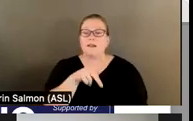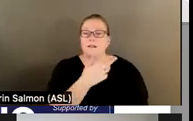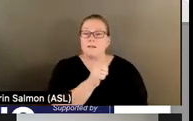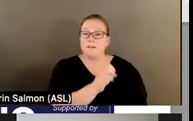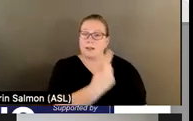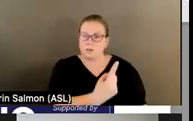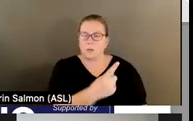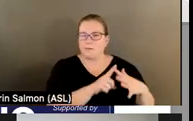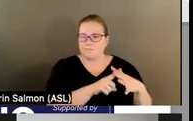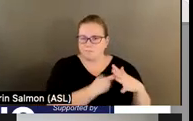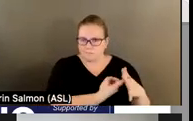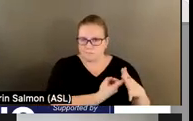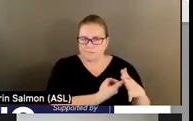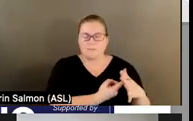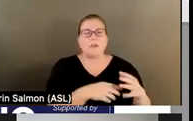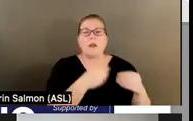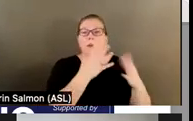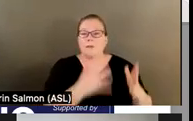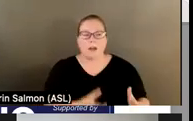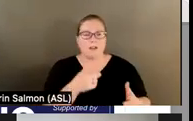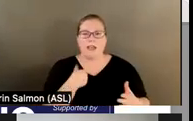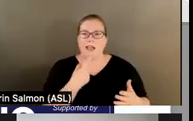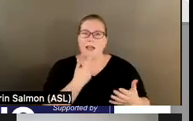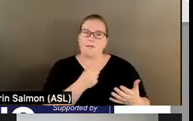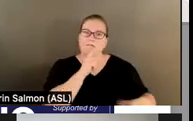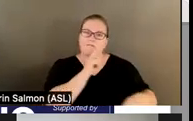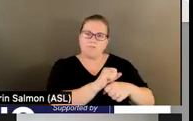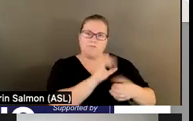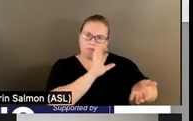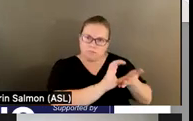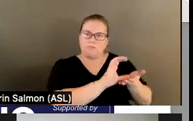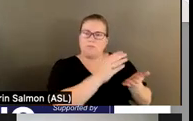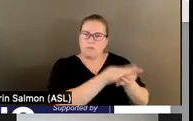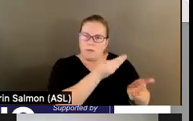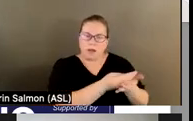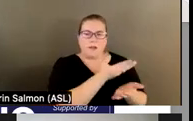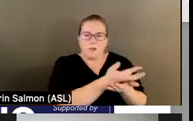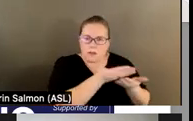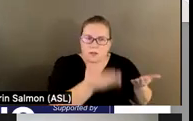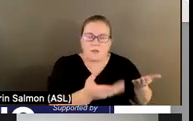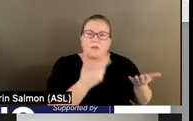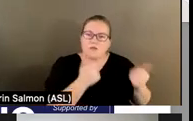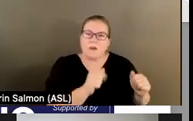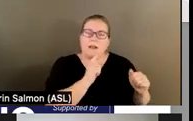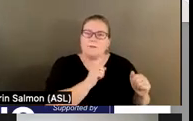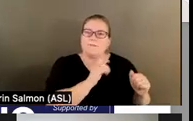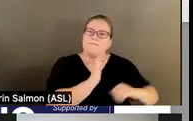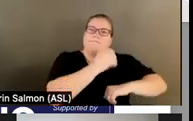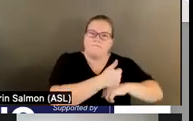Any provider in phase one has dedicated funds and resources to establishing a work plan toward implementation and certification.